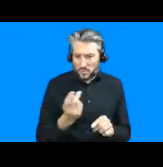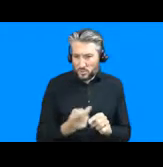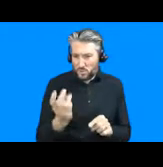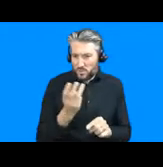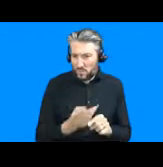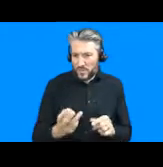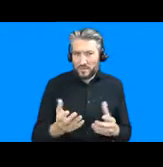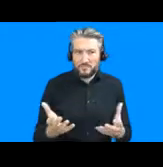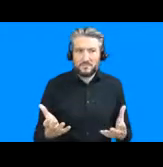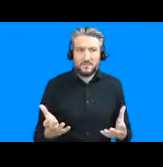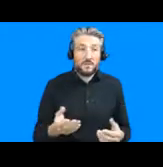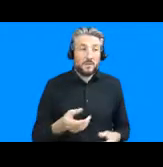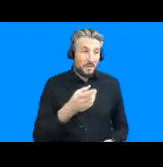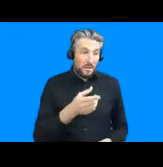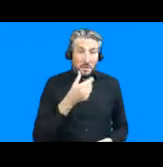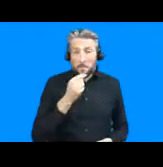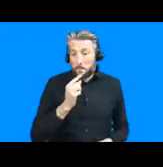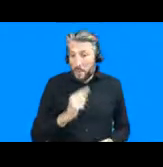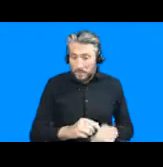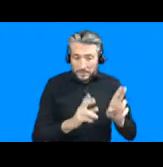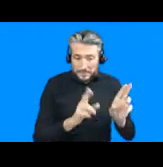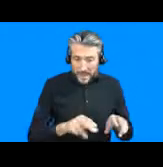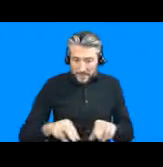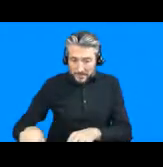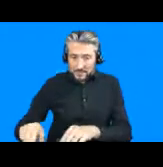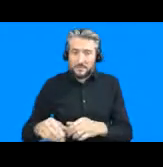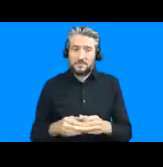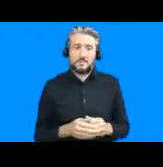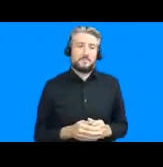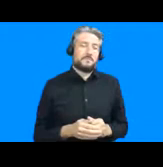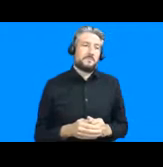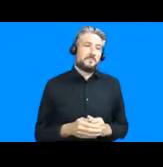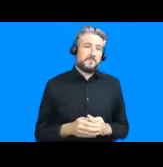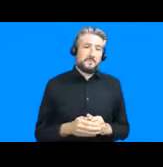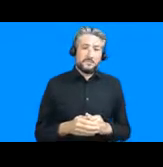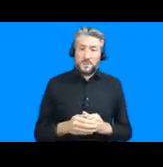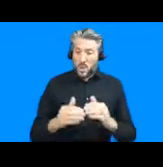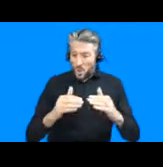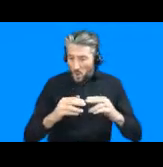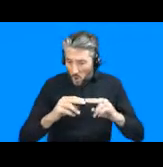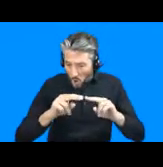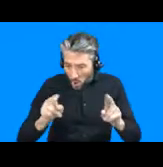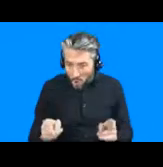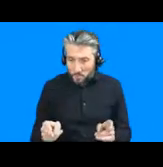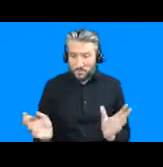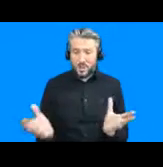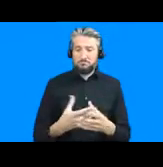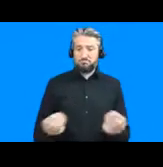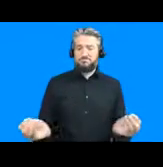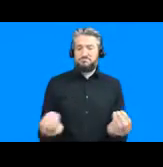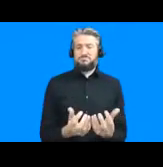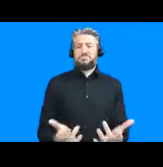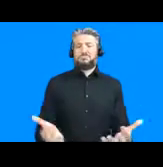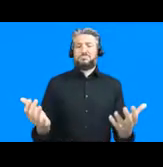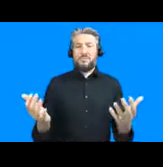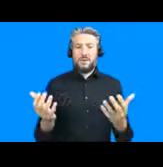lost their lives many many more lost their homes and the estimated economic loss of this was around 150 million u.s